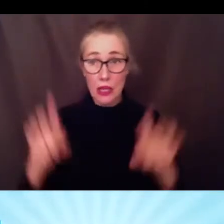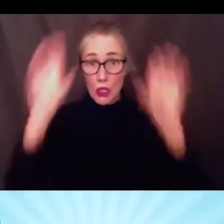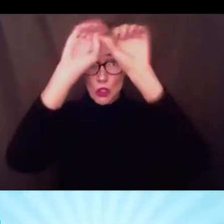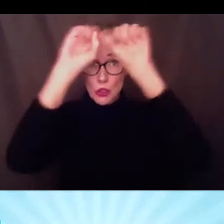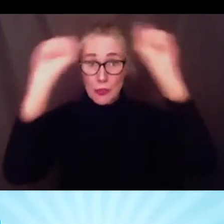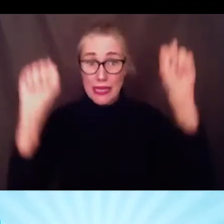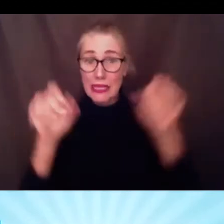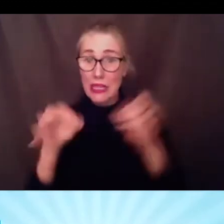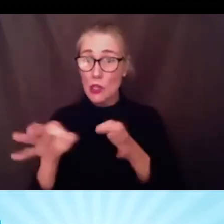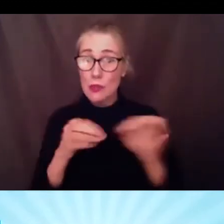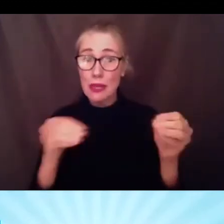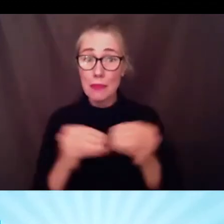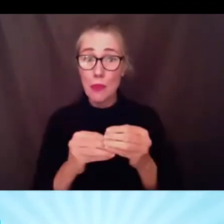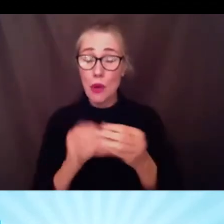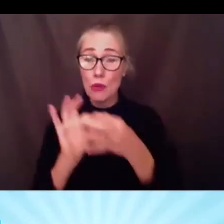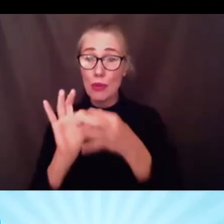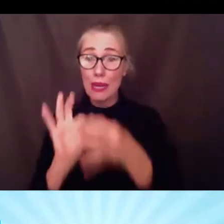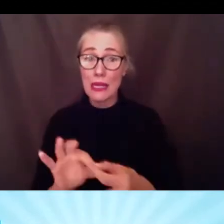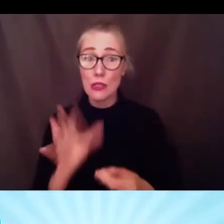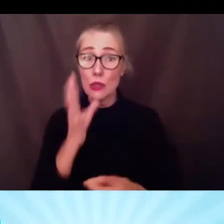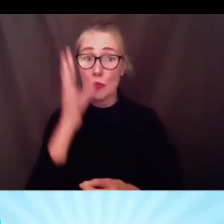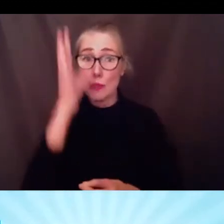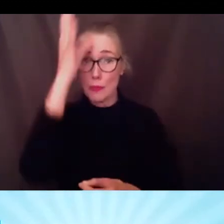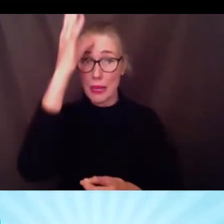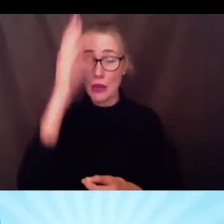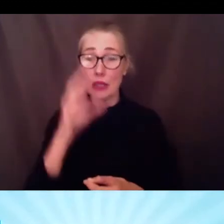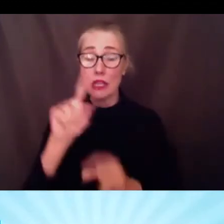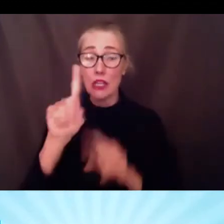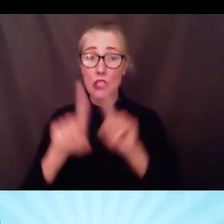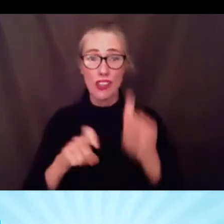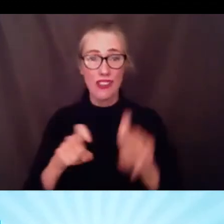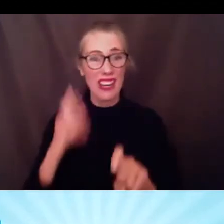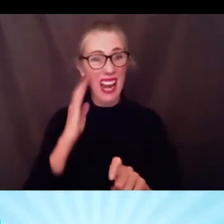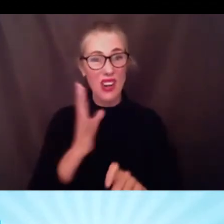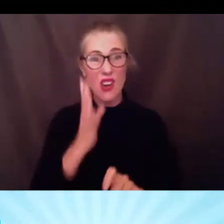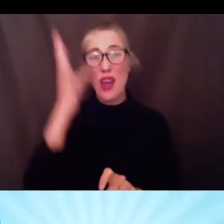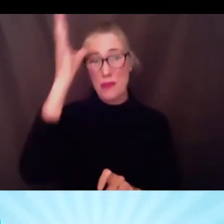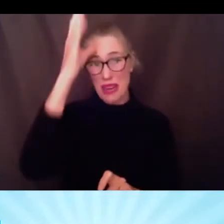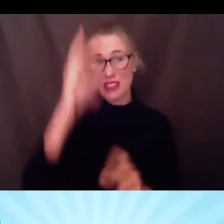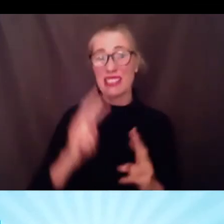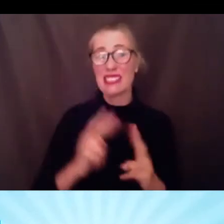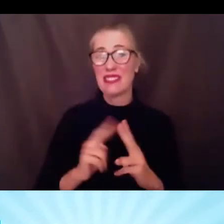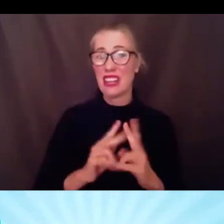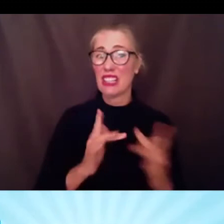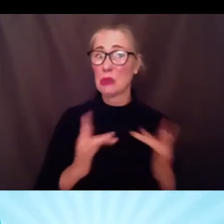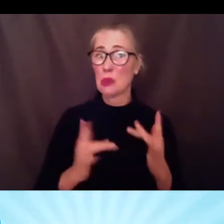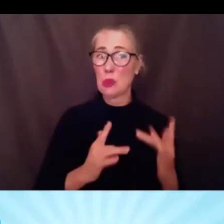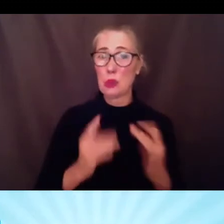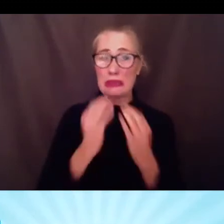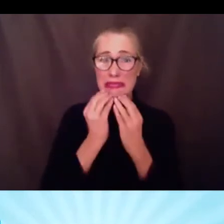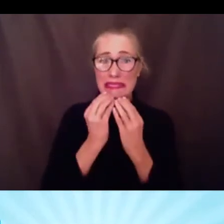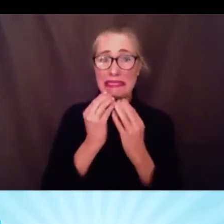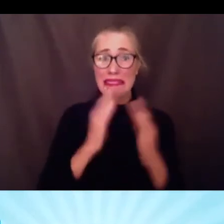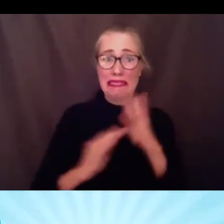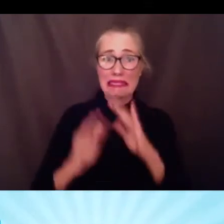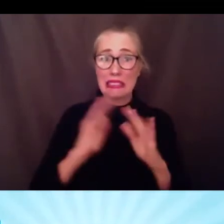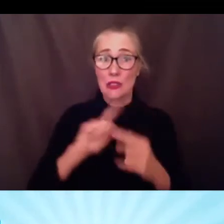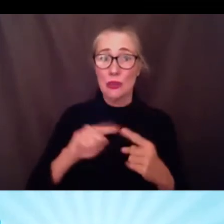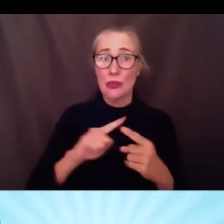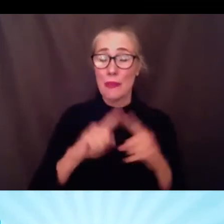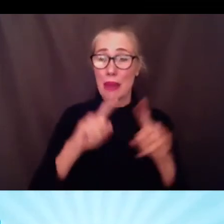to say anything more about that at this point because i know there's been a lot of anxiety about these surveys so are you able to elaborate at this point